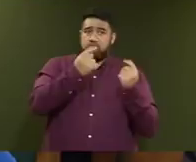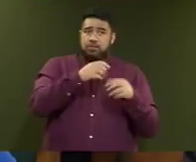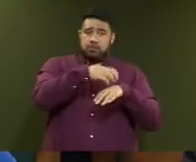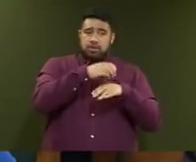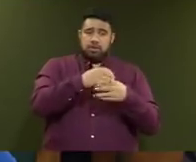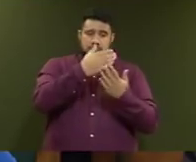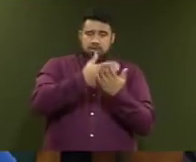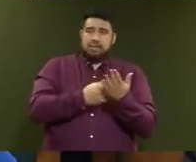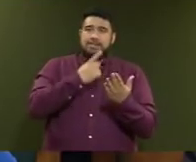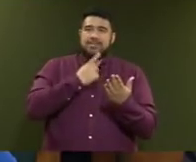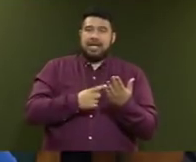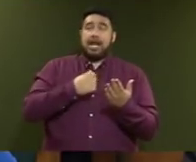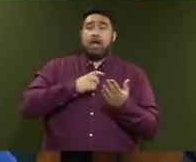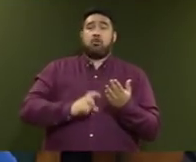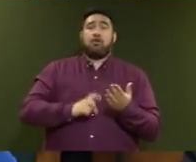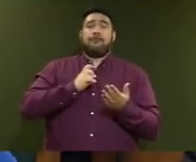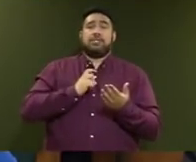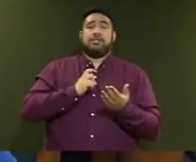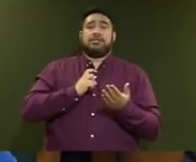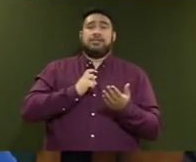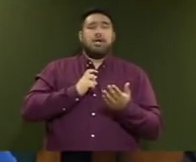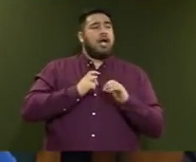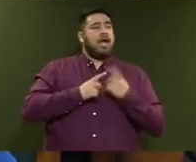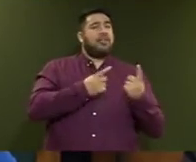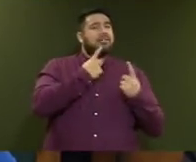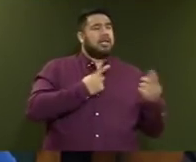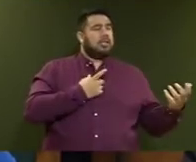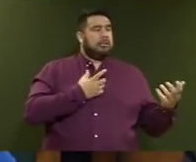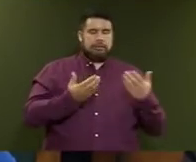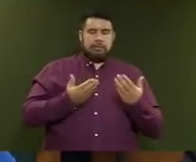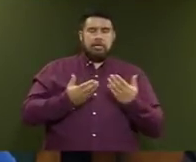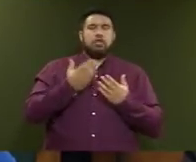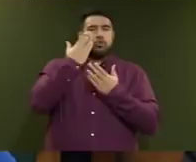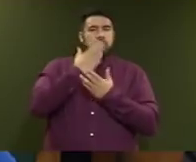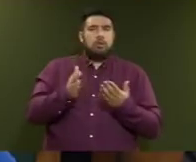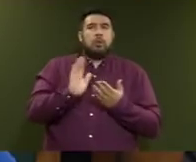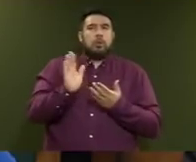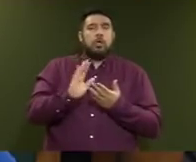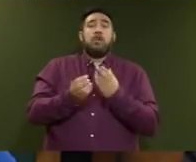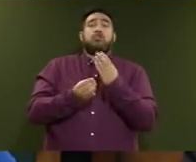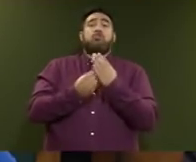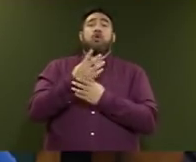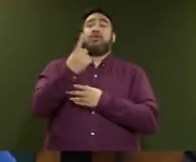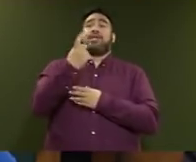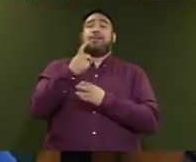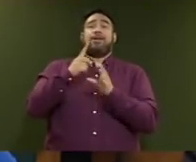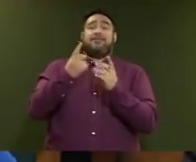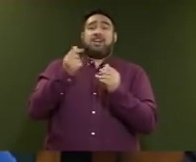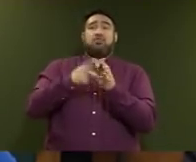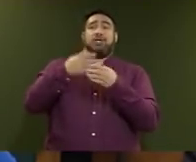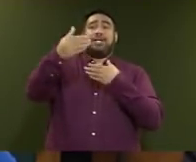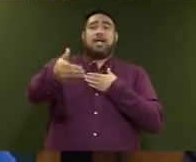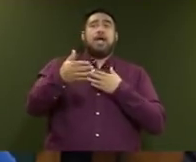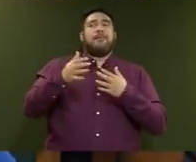confidence in conjunction with other data highlight the risk that growth over the coming fiscal year may be